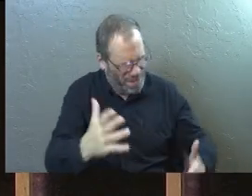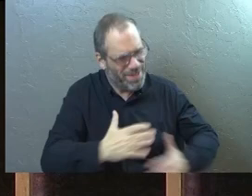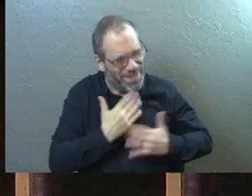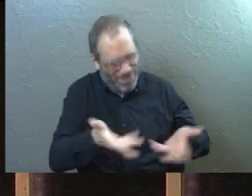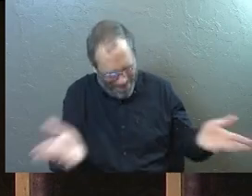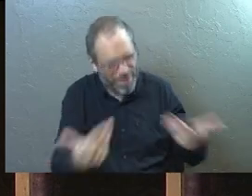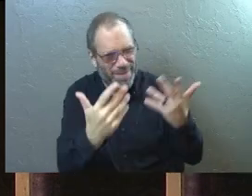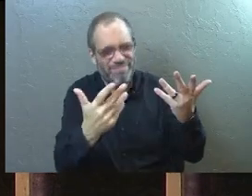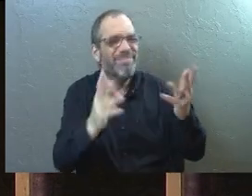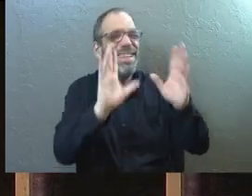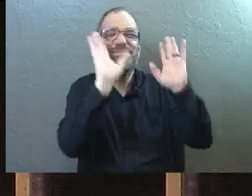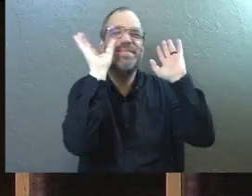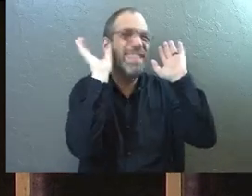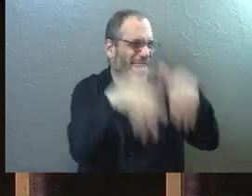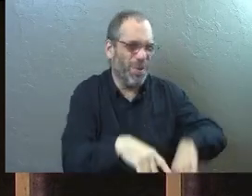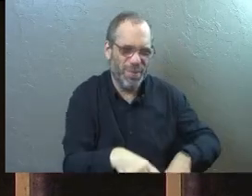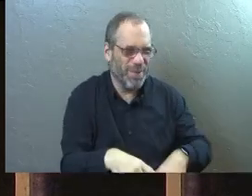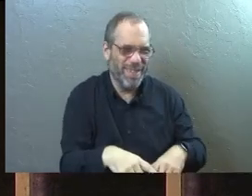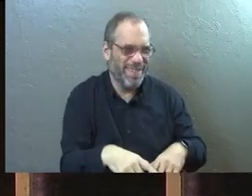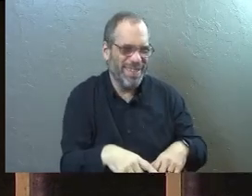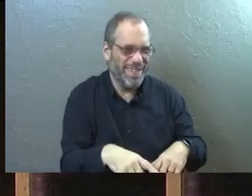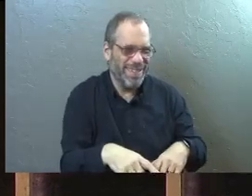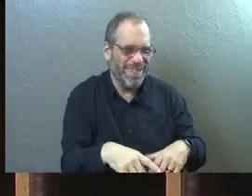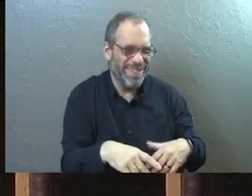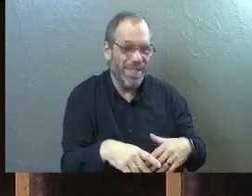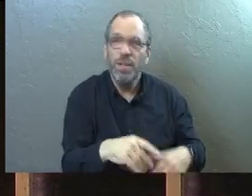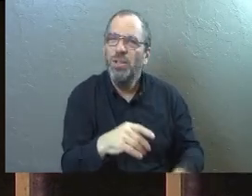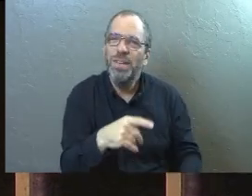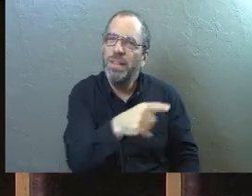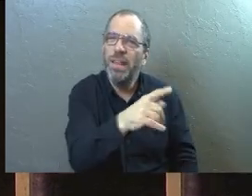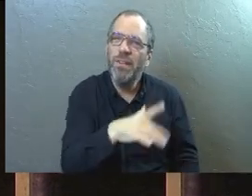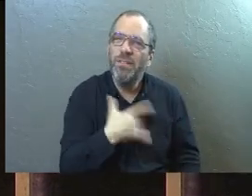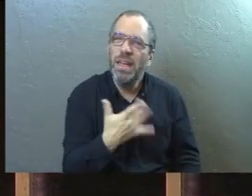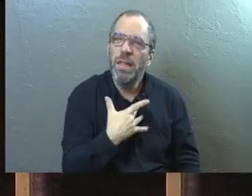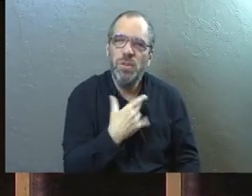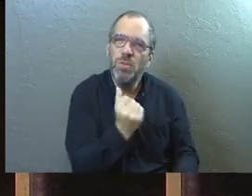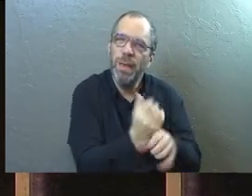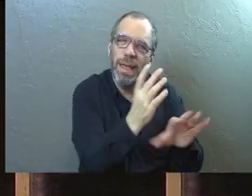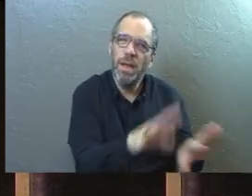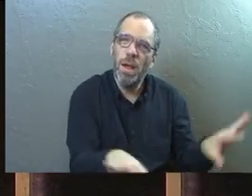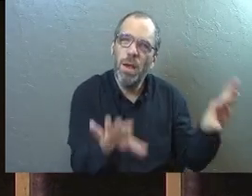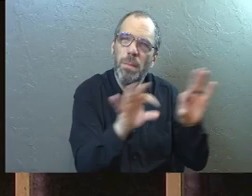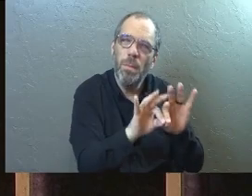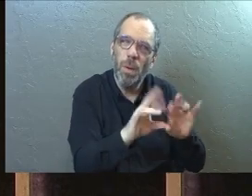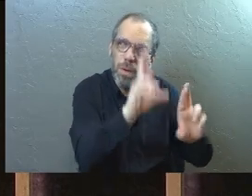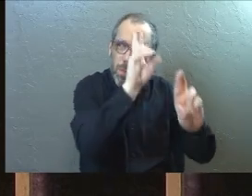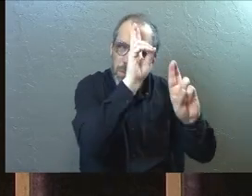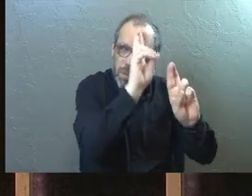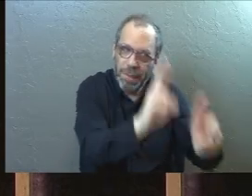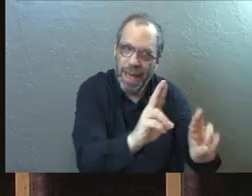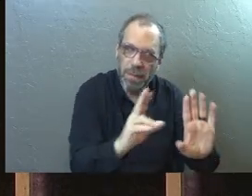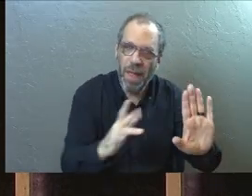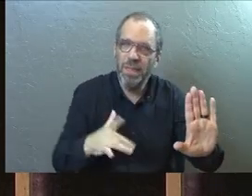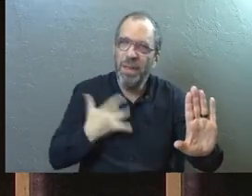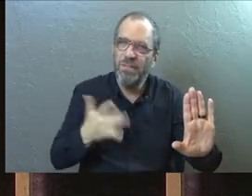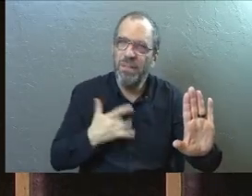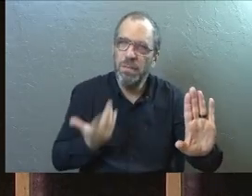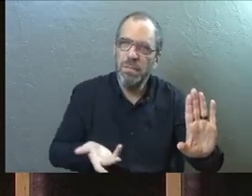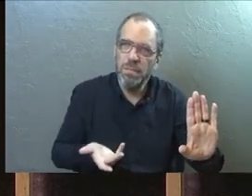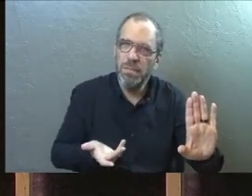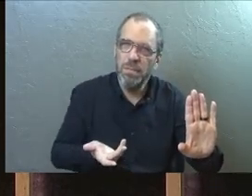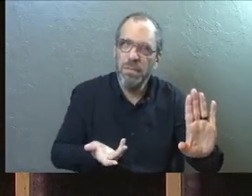you're not flippant about their feelings. You respect their feelings.